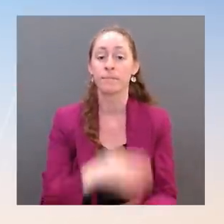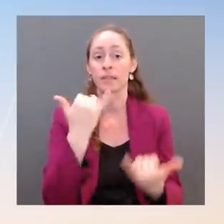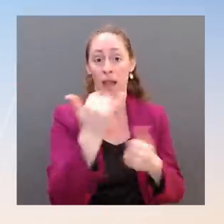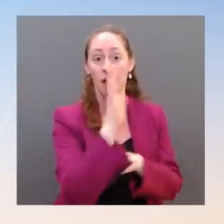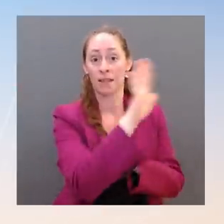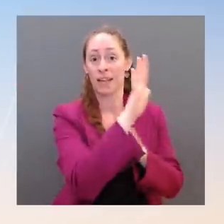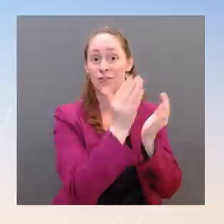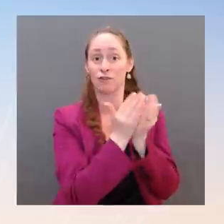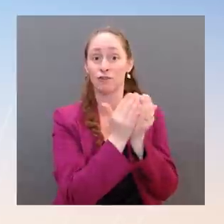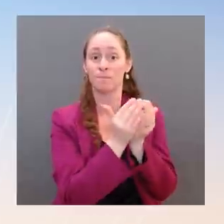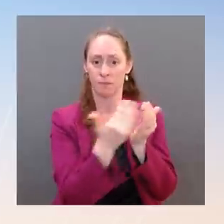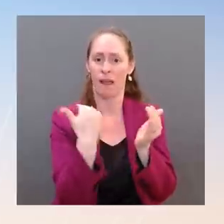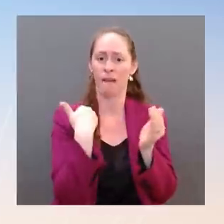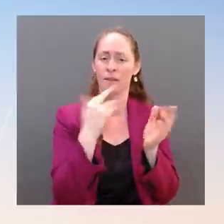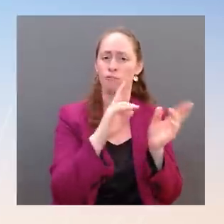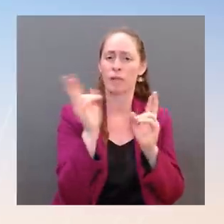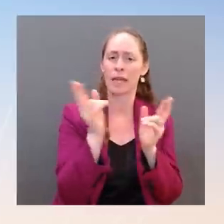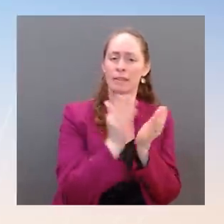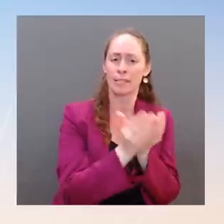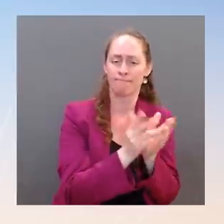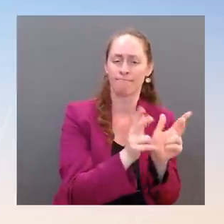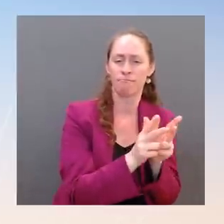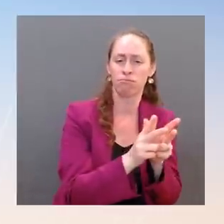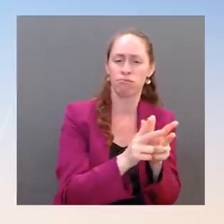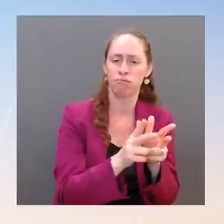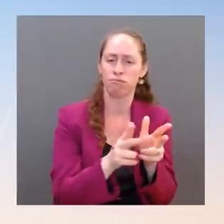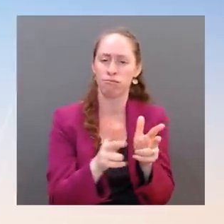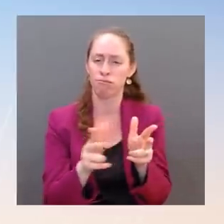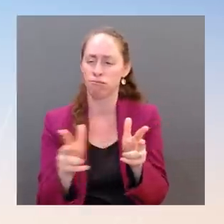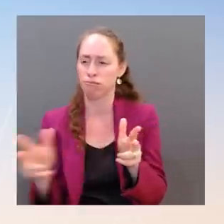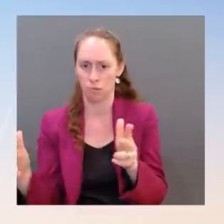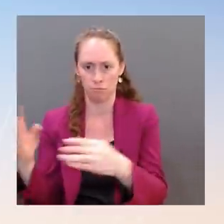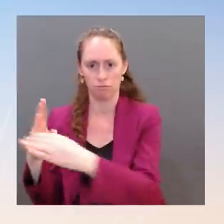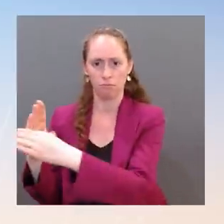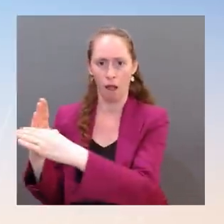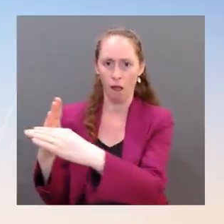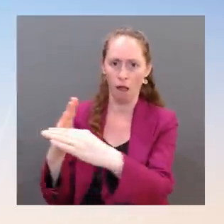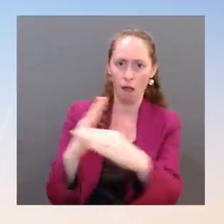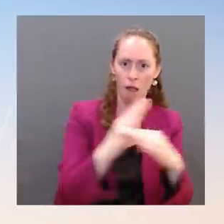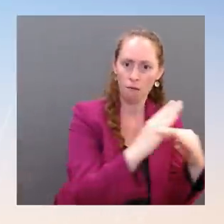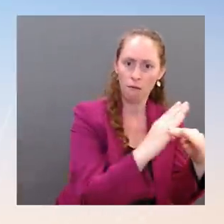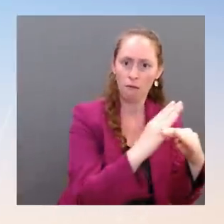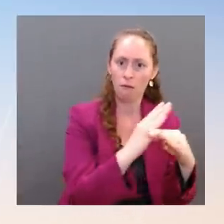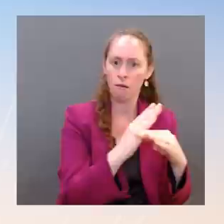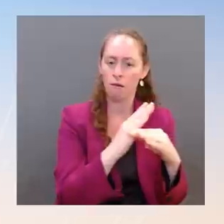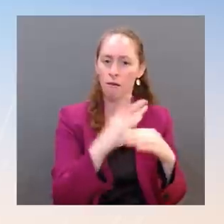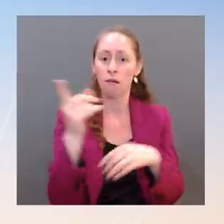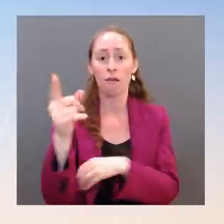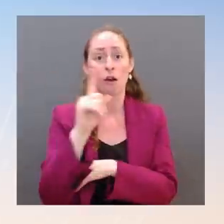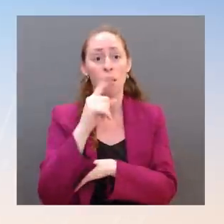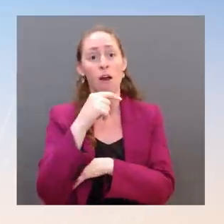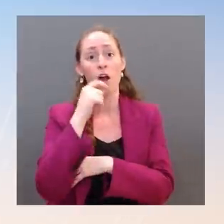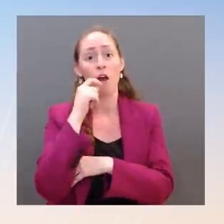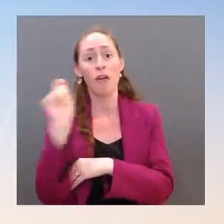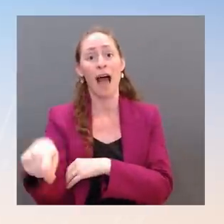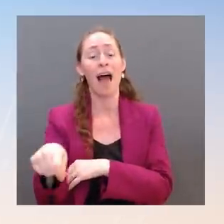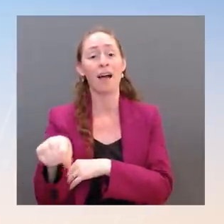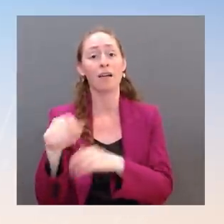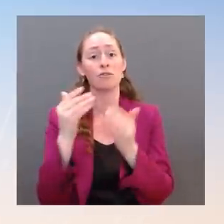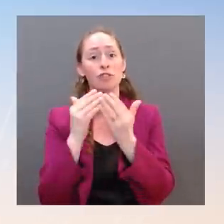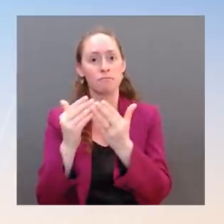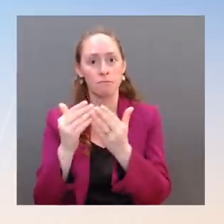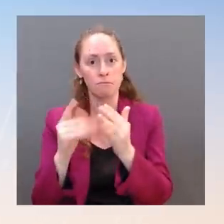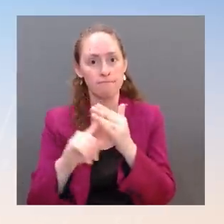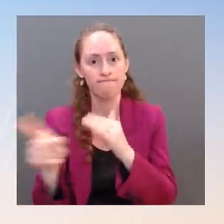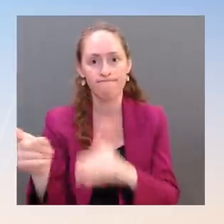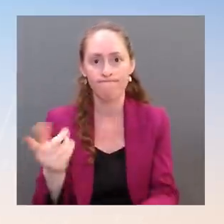leave Odessa port were not under this bombardment and head out to the world. So we have publicly called upon